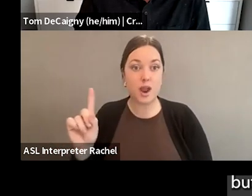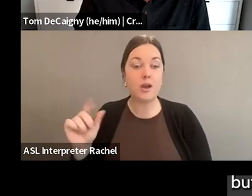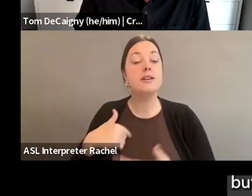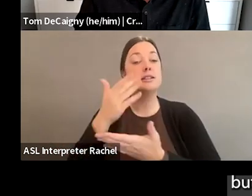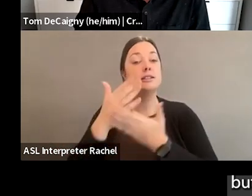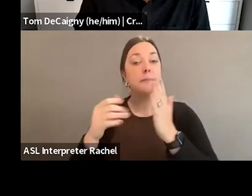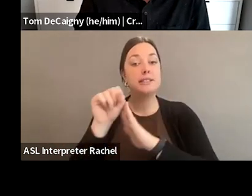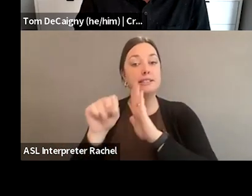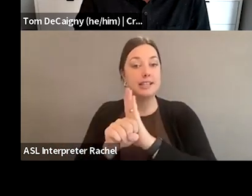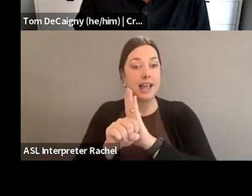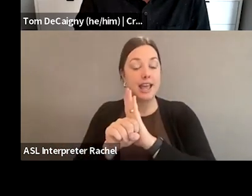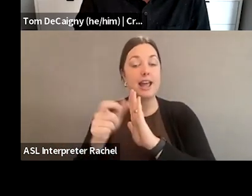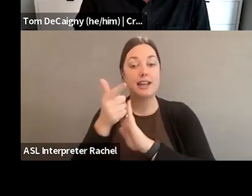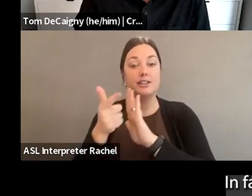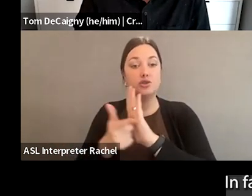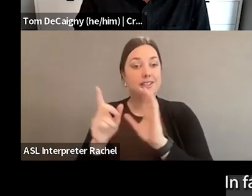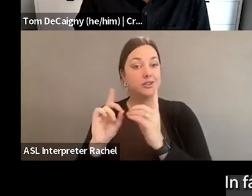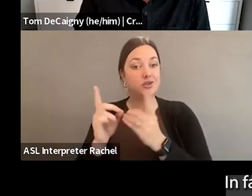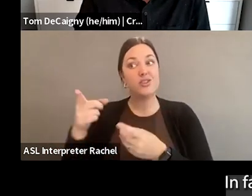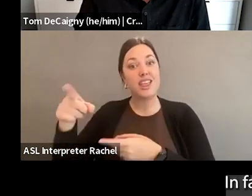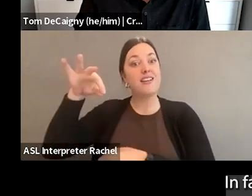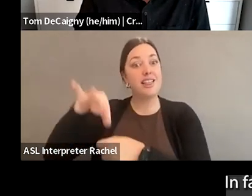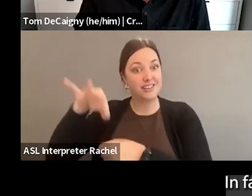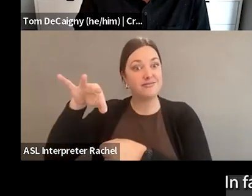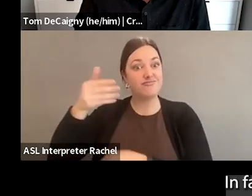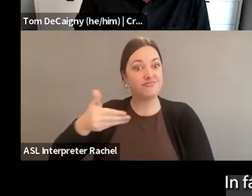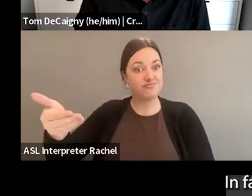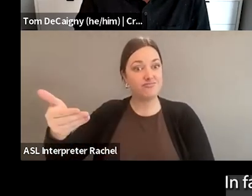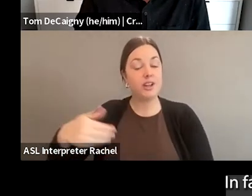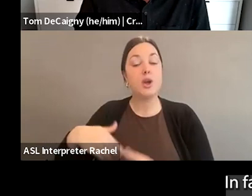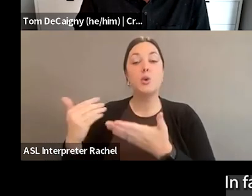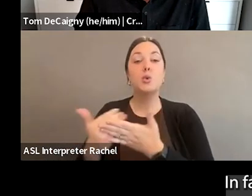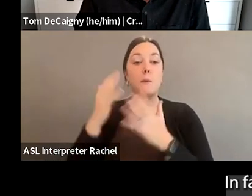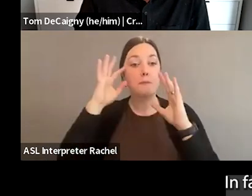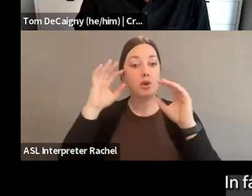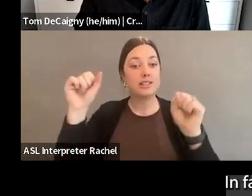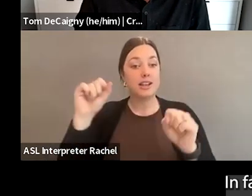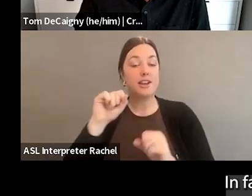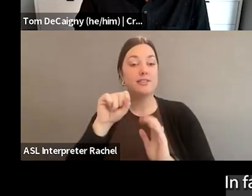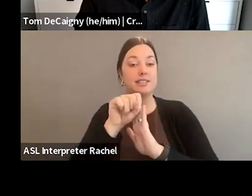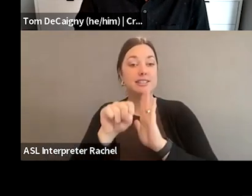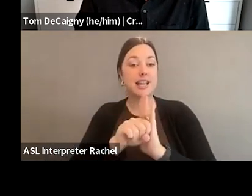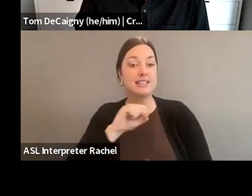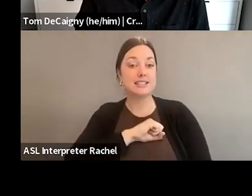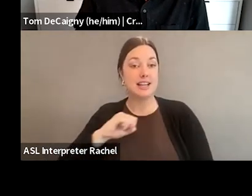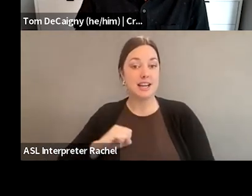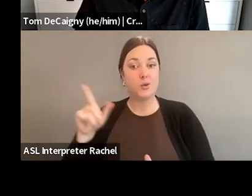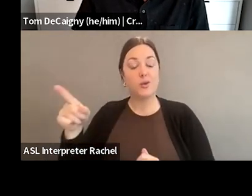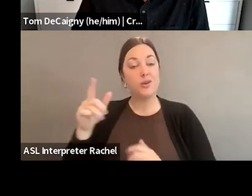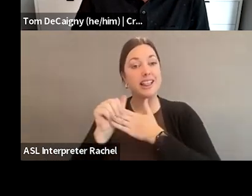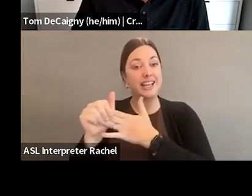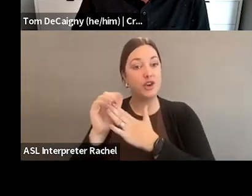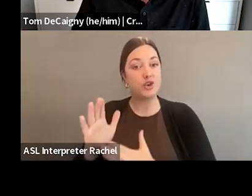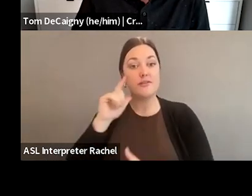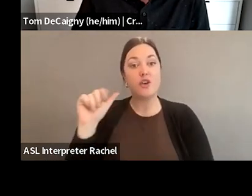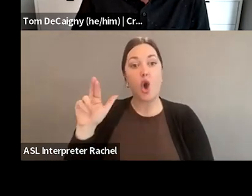legislative districts, they were elected. In fact, the new president of the state Senate was one of the leaders of the audit of the